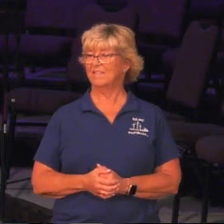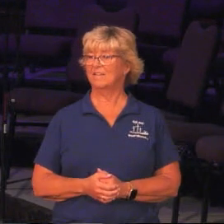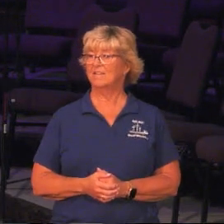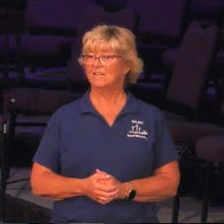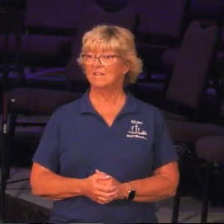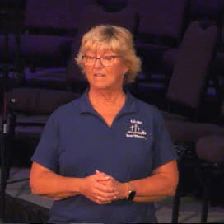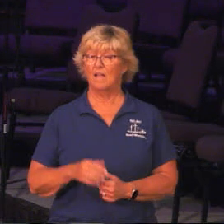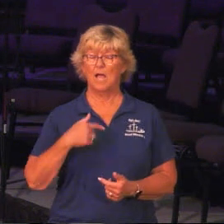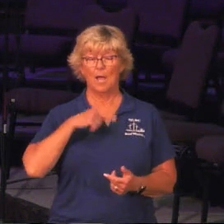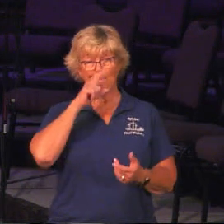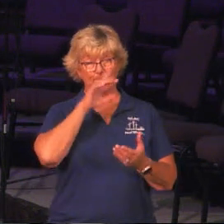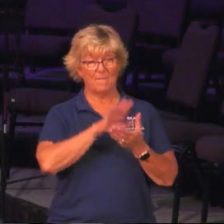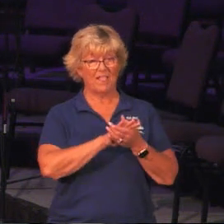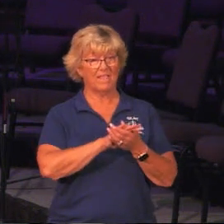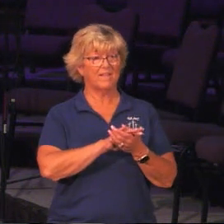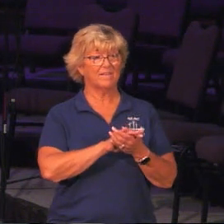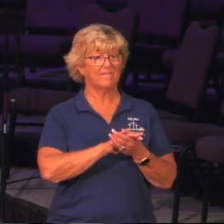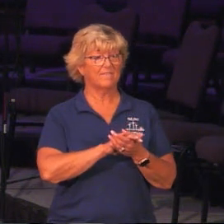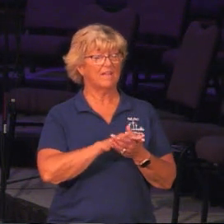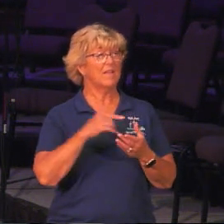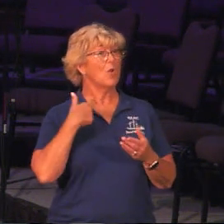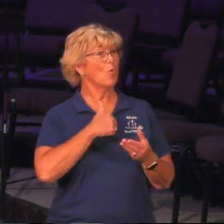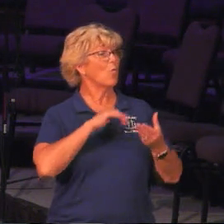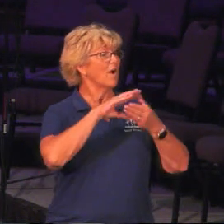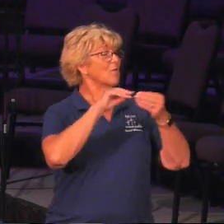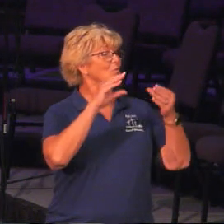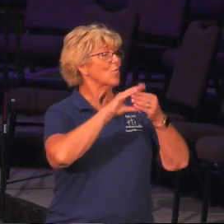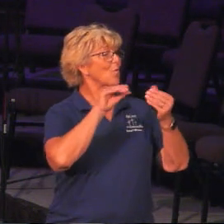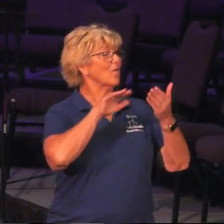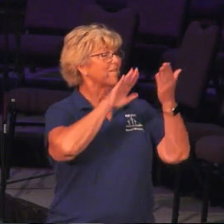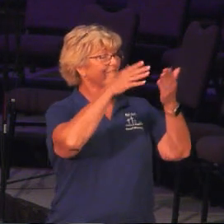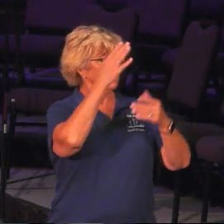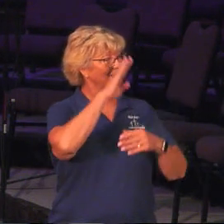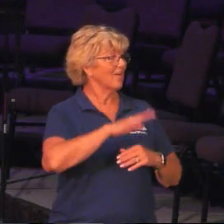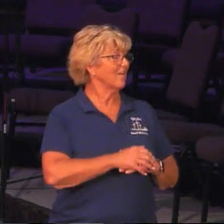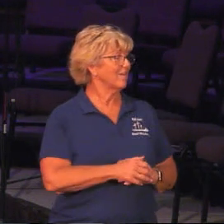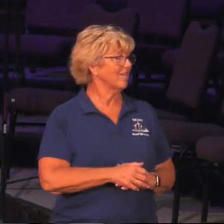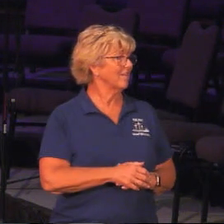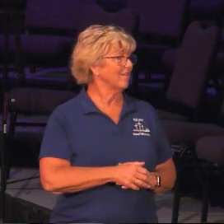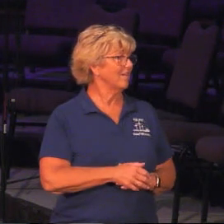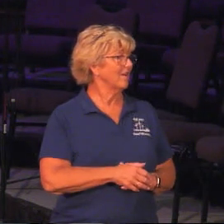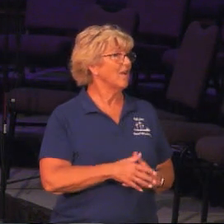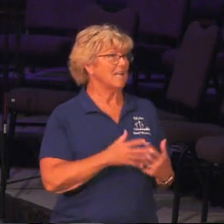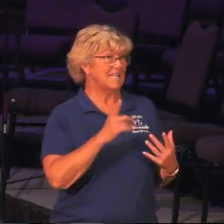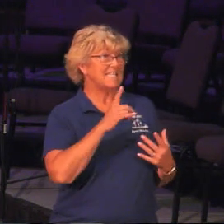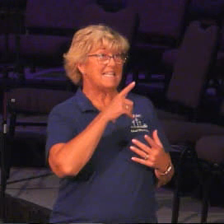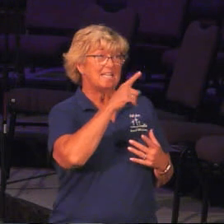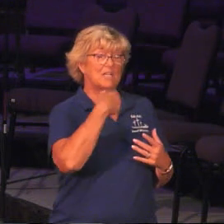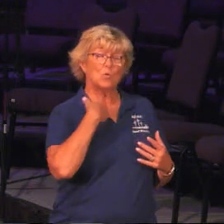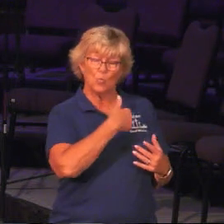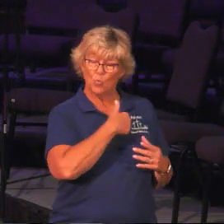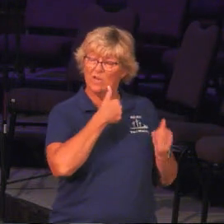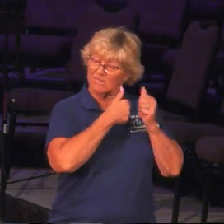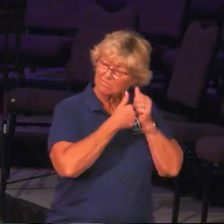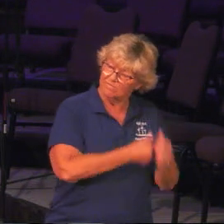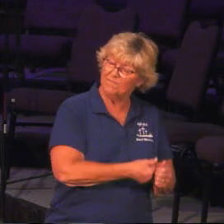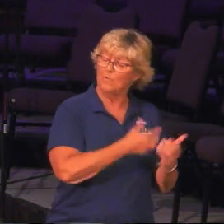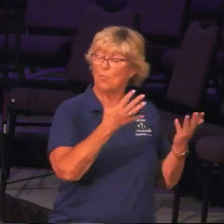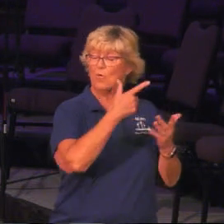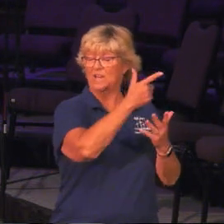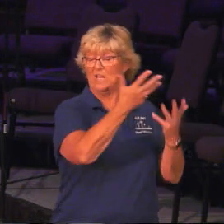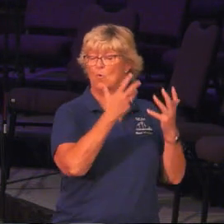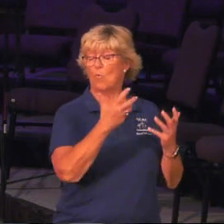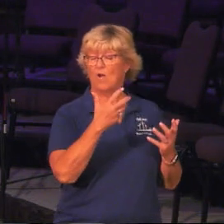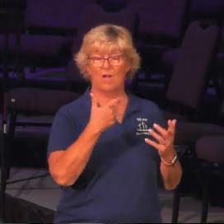No, I believe that the account we will have to give to God is did we do what he wanted us to do? Were we obedient?